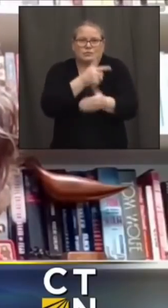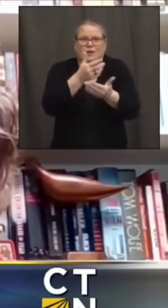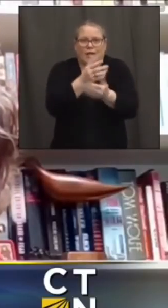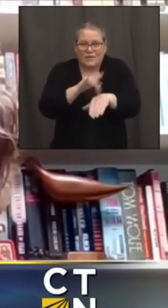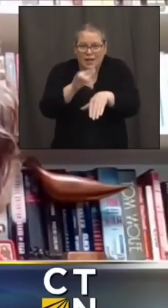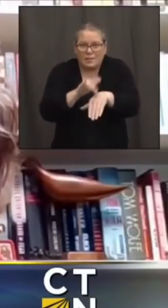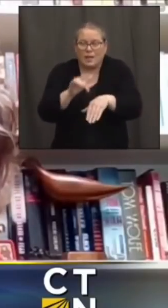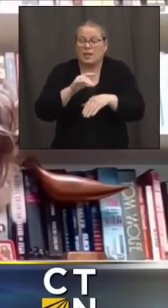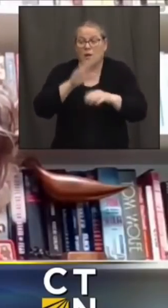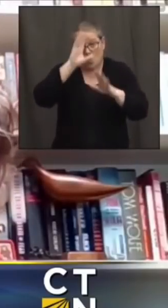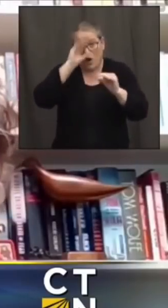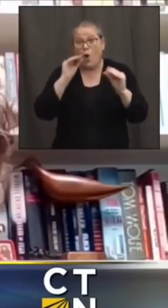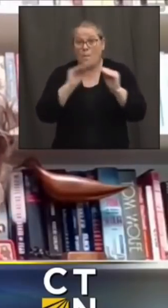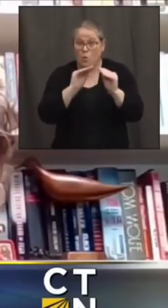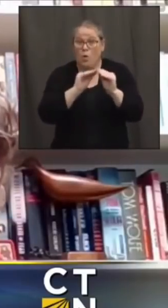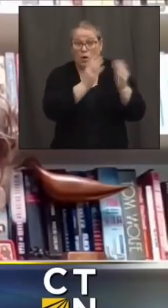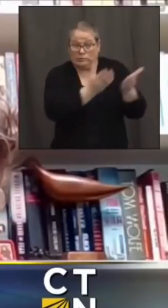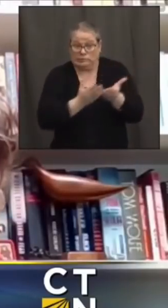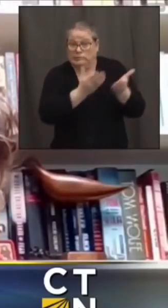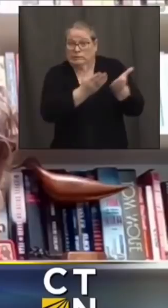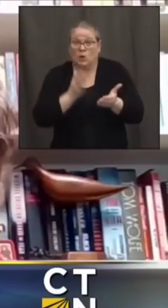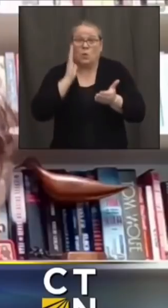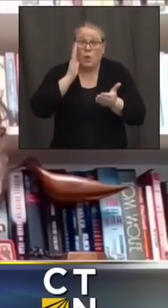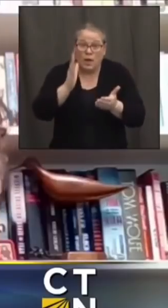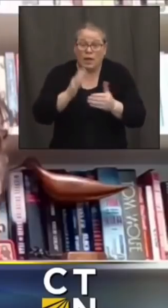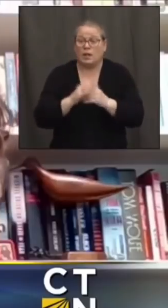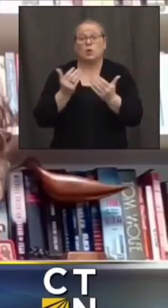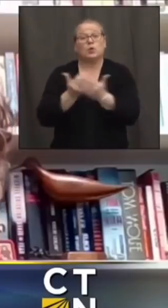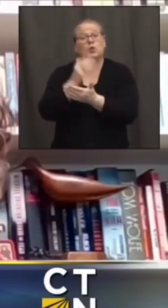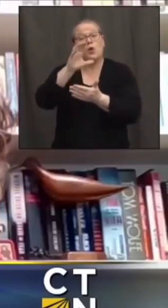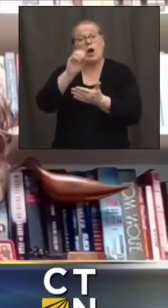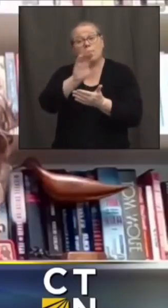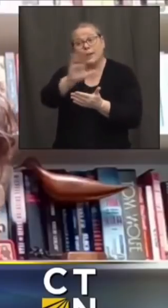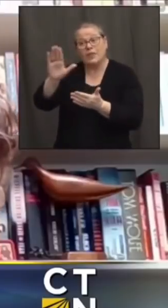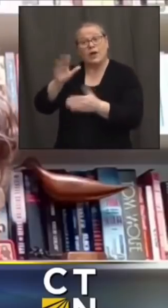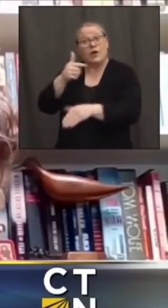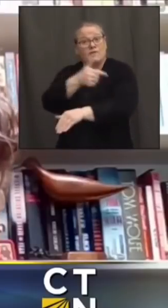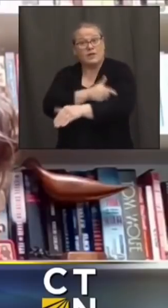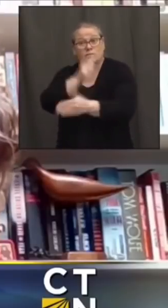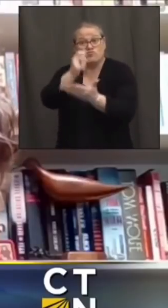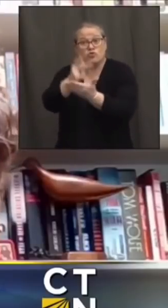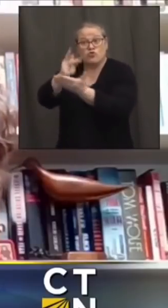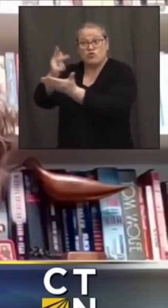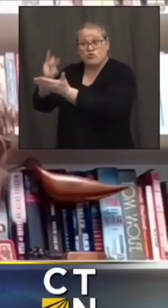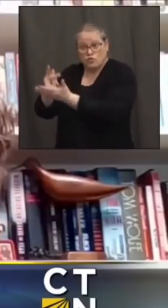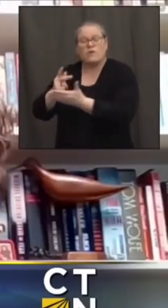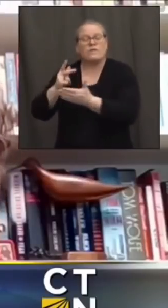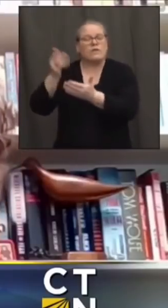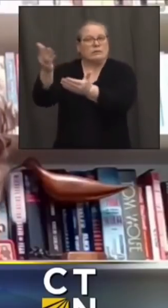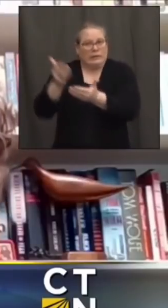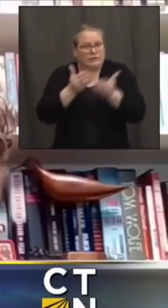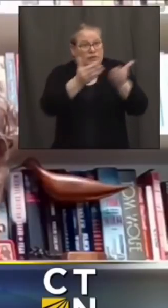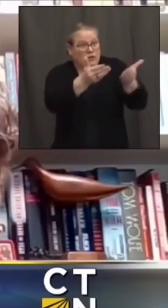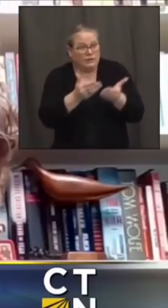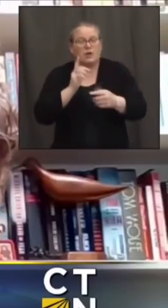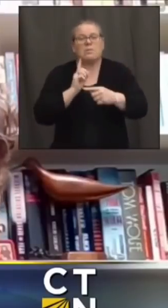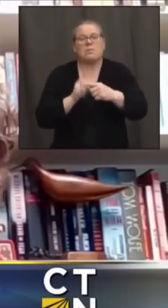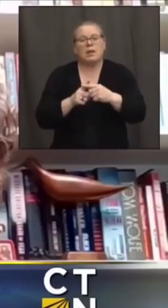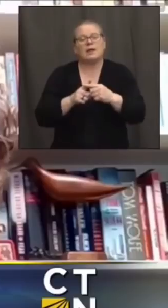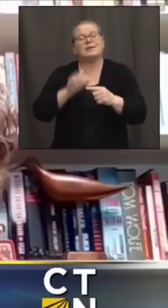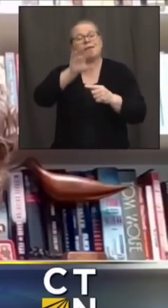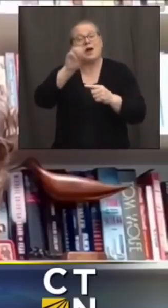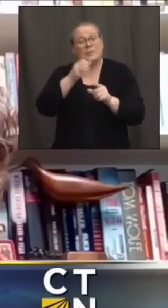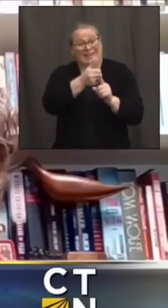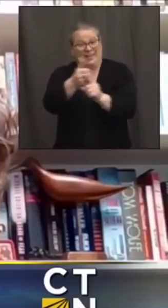uh products get approved and as potentially the existing manufacturers are able to ramp up